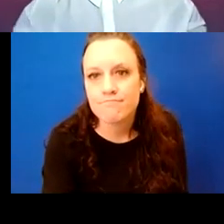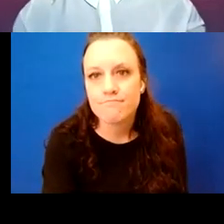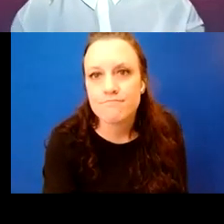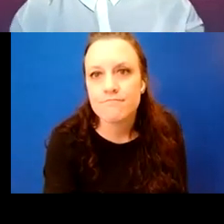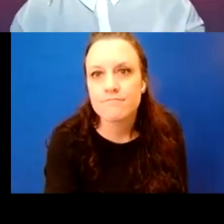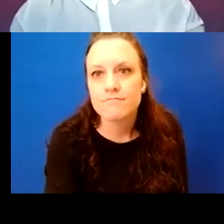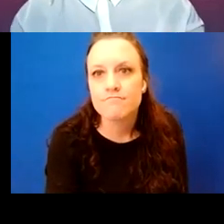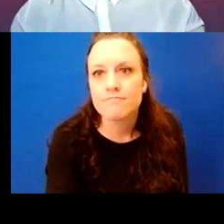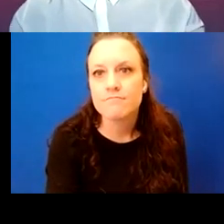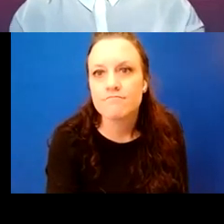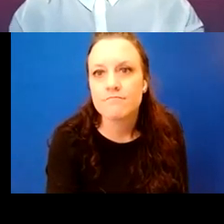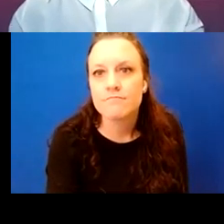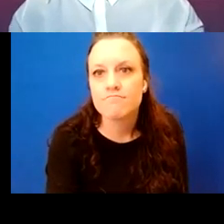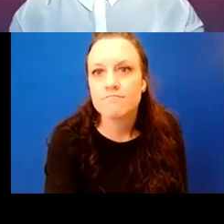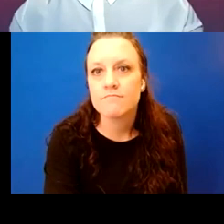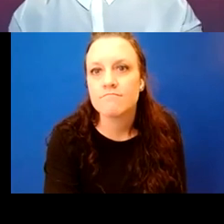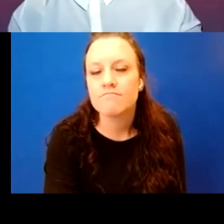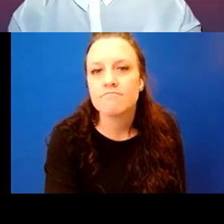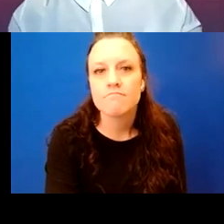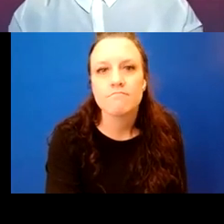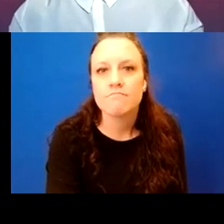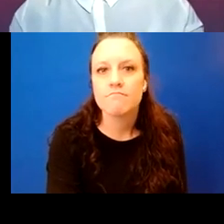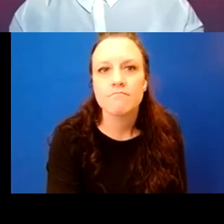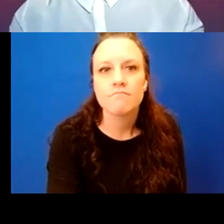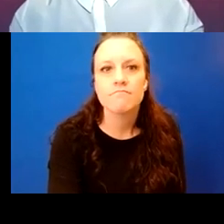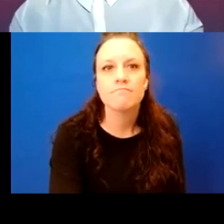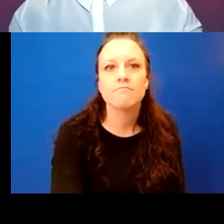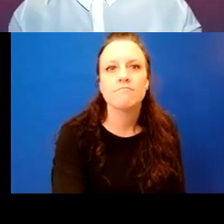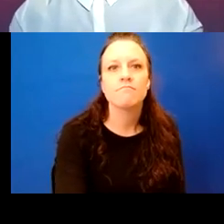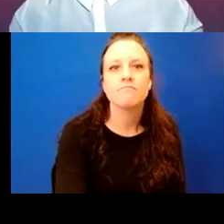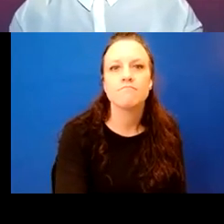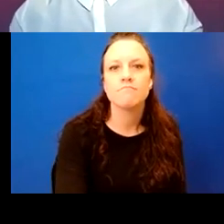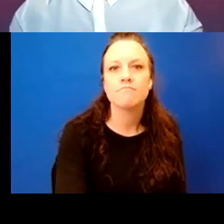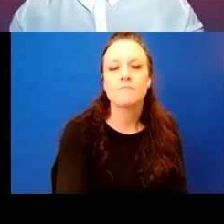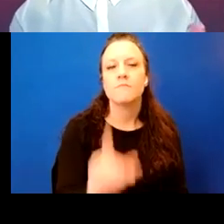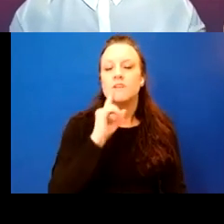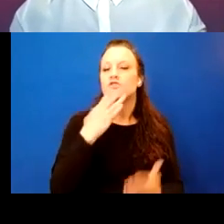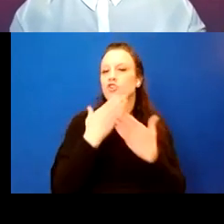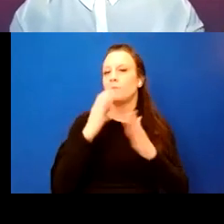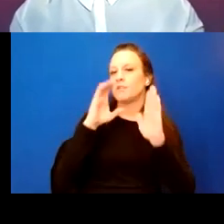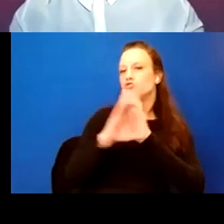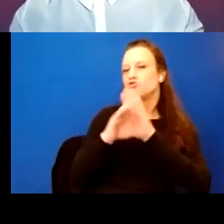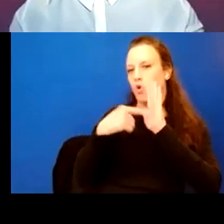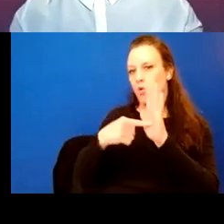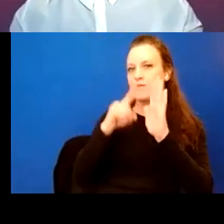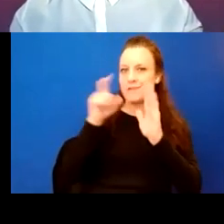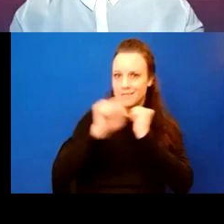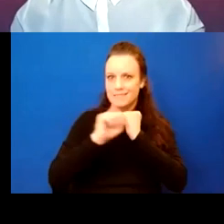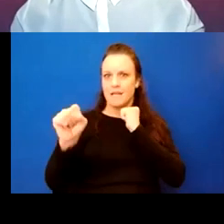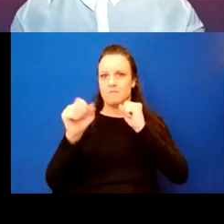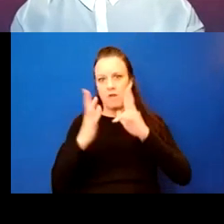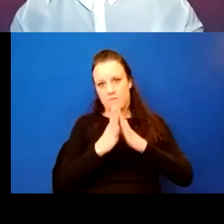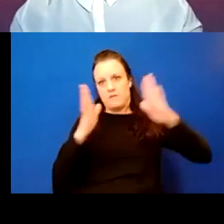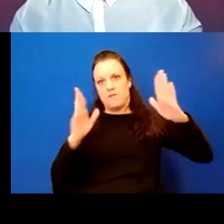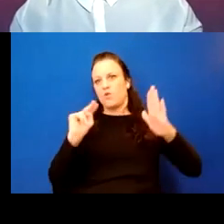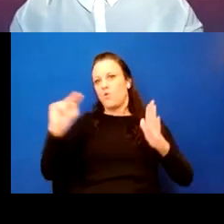So this is a great picture to show the extent of the curve that we see on the north mainline tracks. Similar to curves that